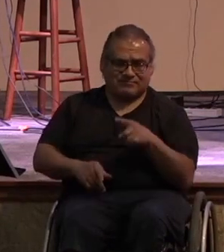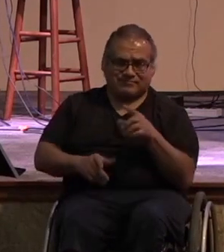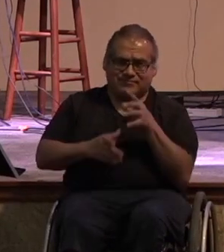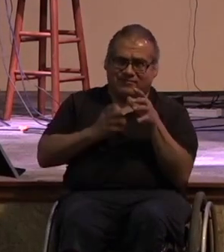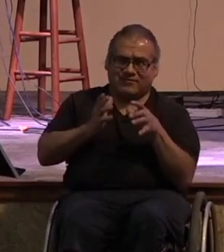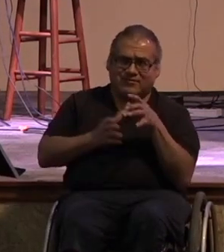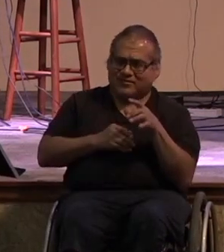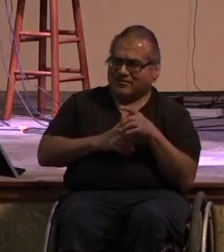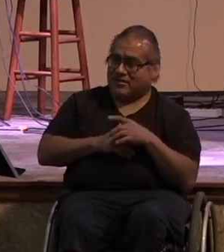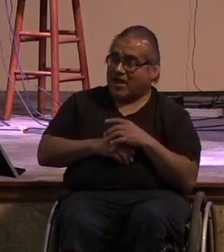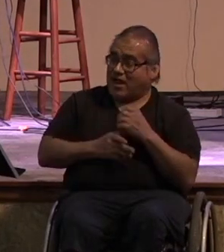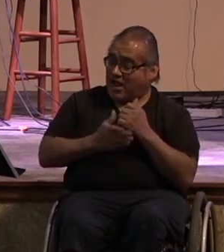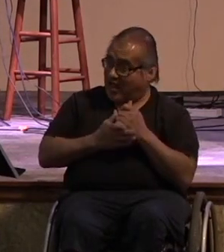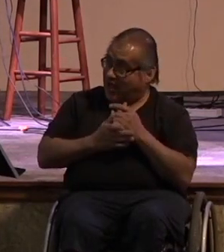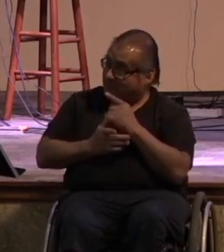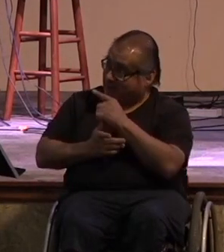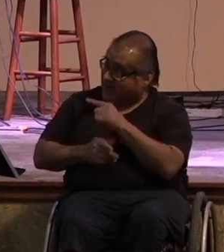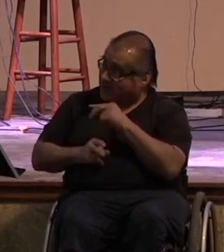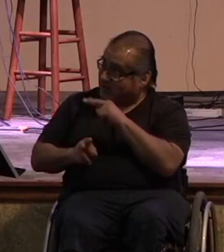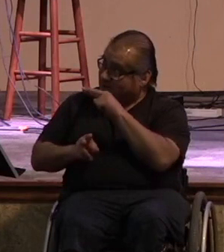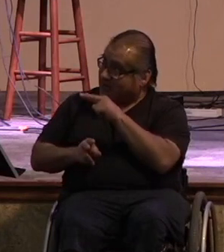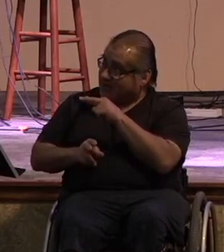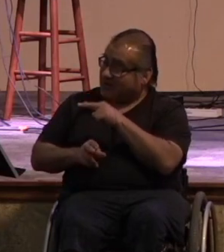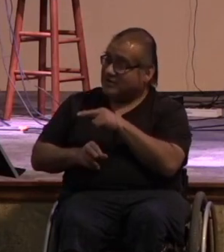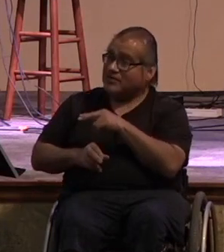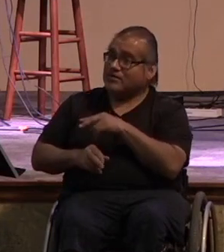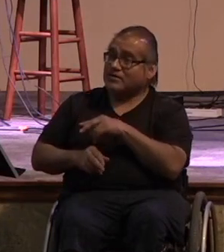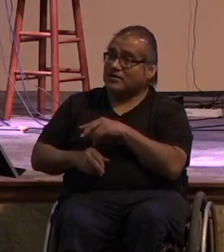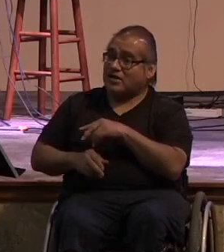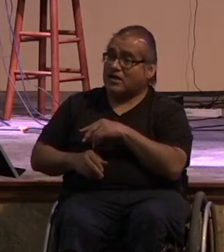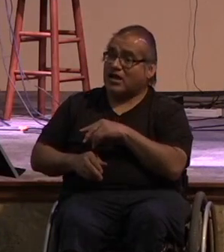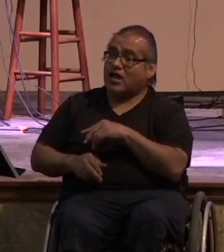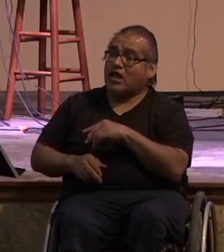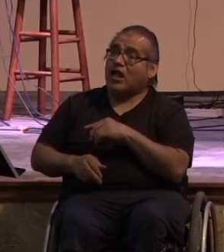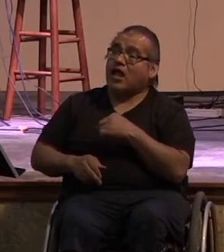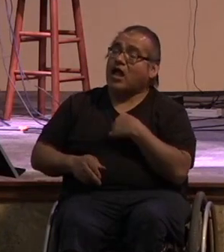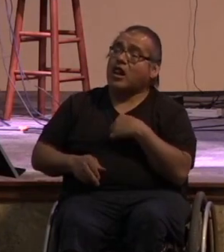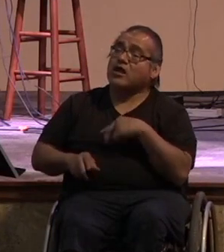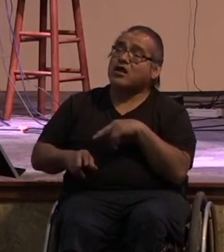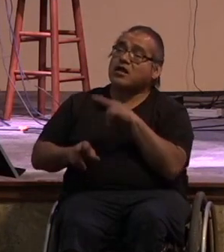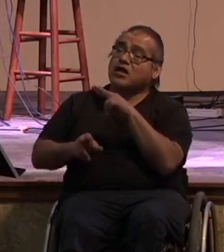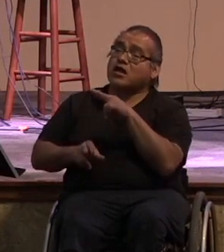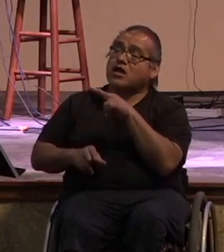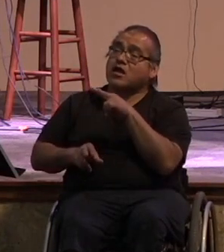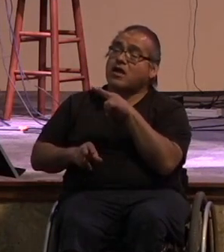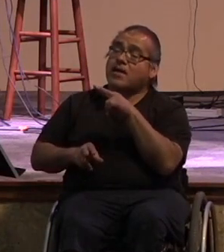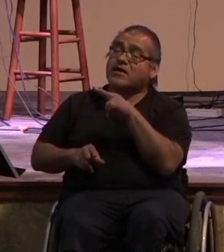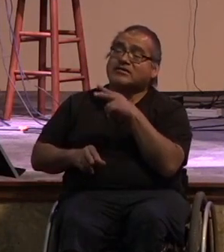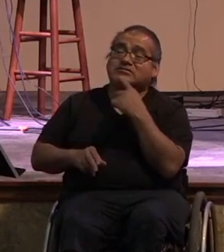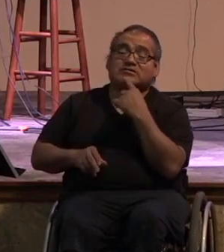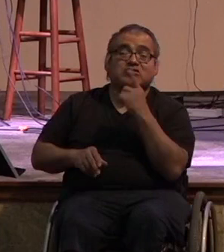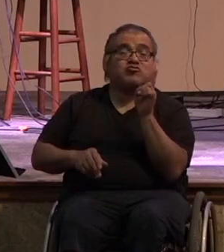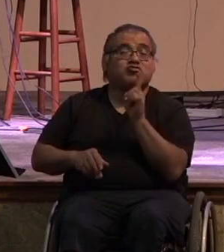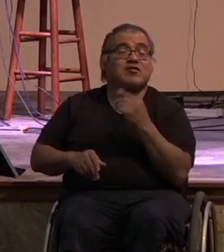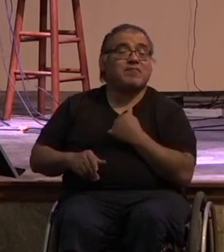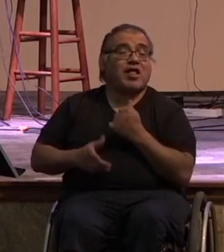and i always thought the help was in the hills that's why he cast his eyes up but that's not what it says he looks to the hills and then he says where